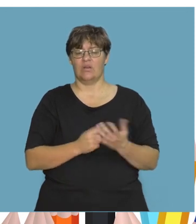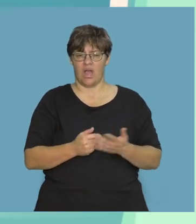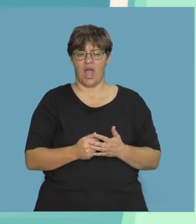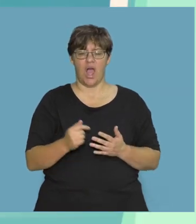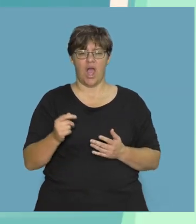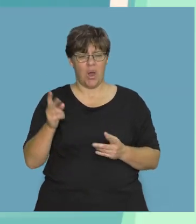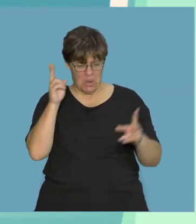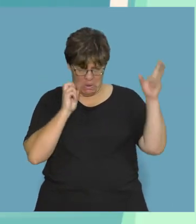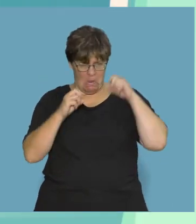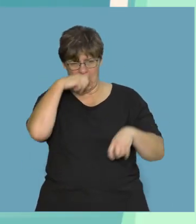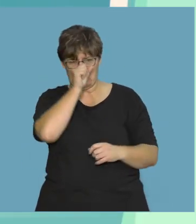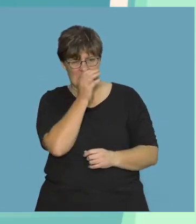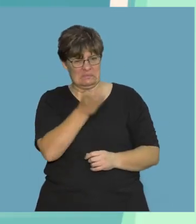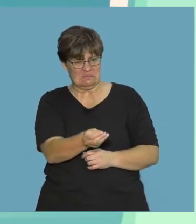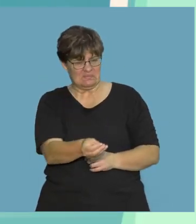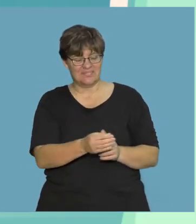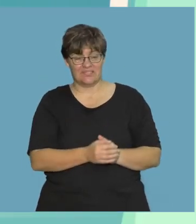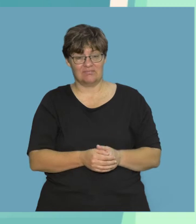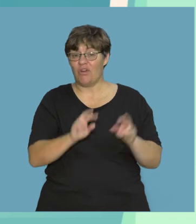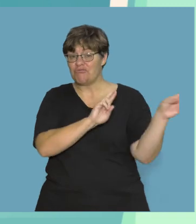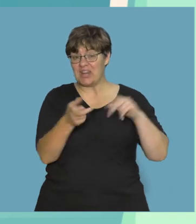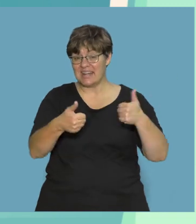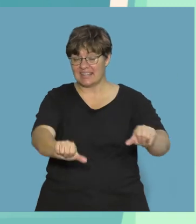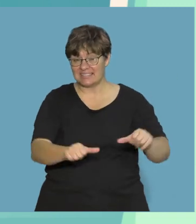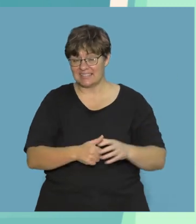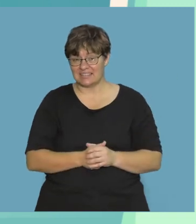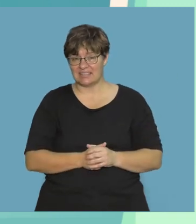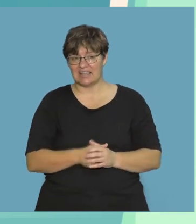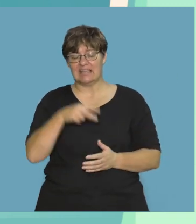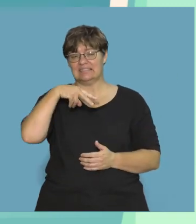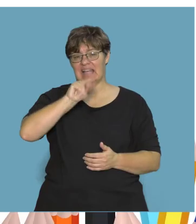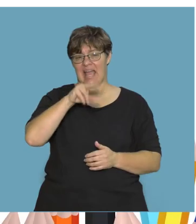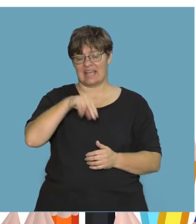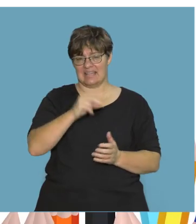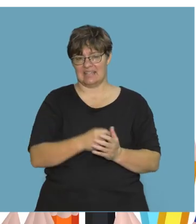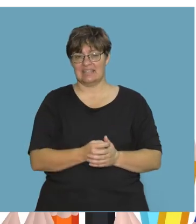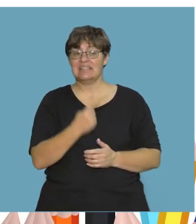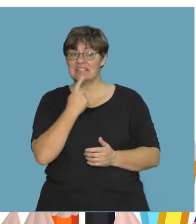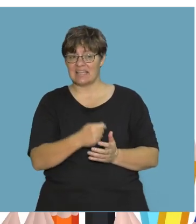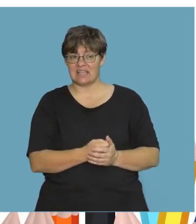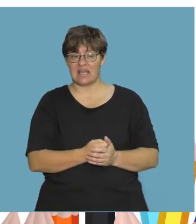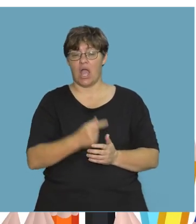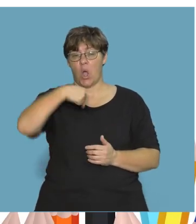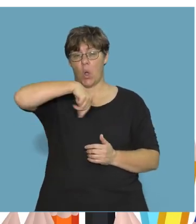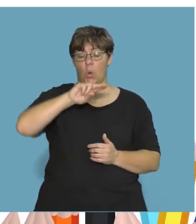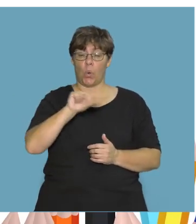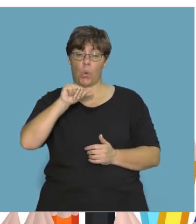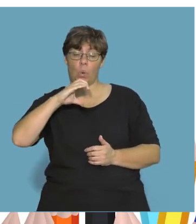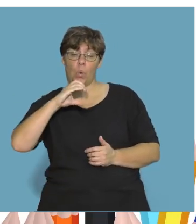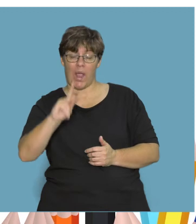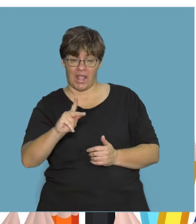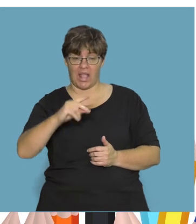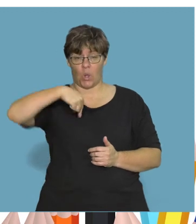What noisy little pigs. Ready for the next one? Duck. It says